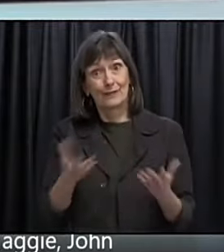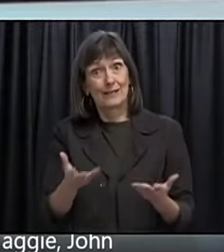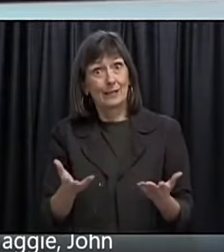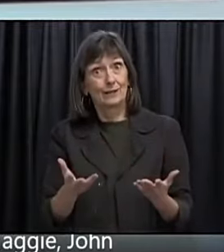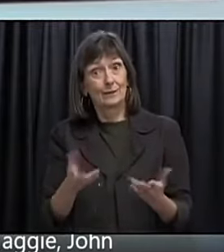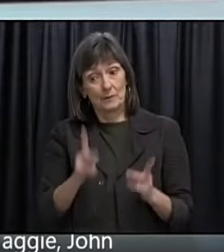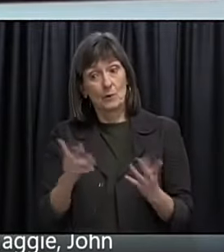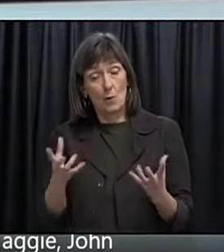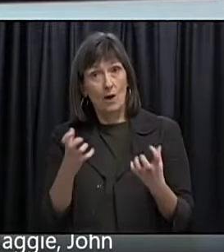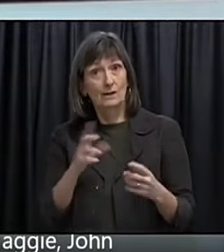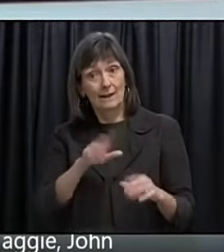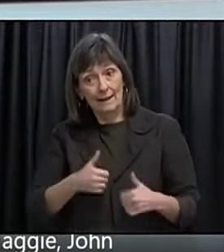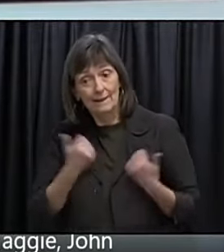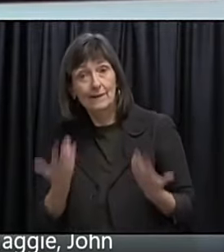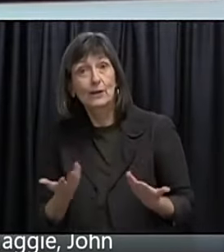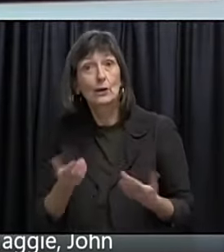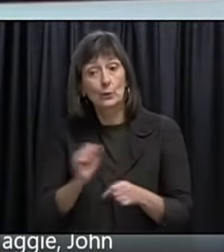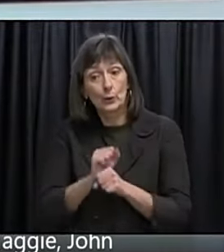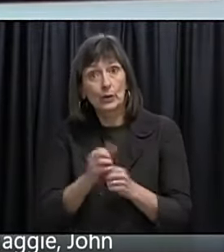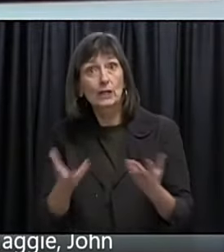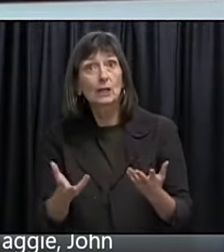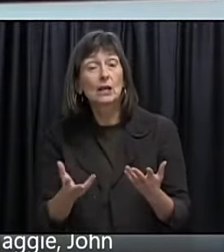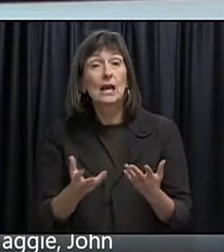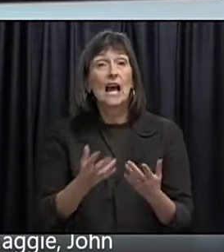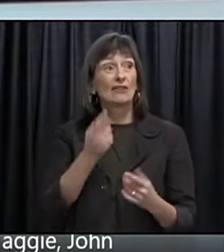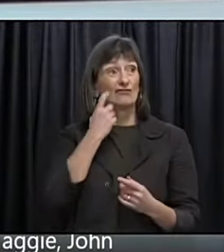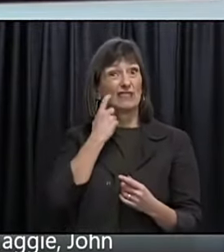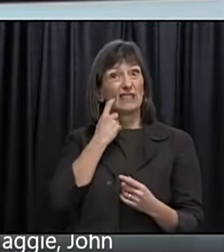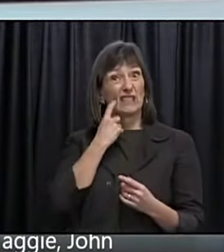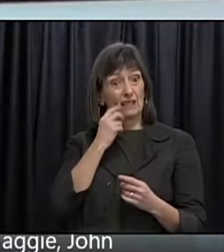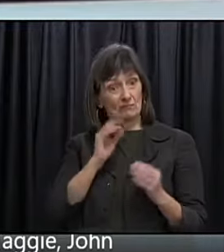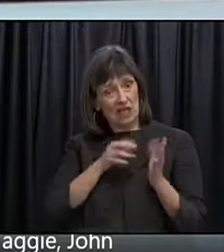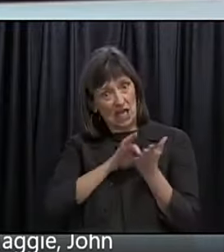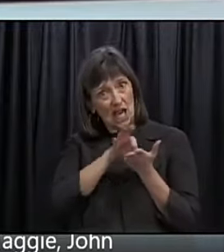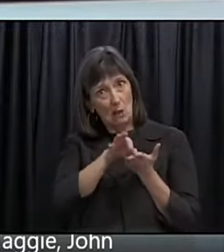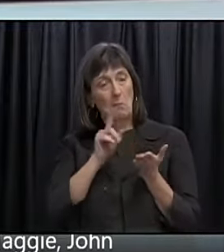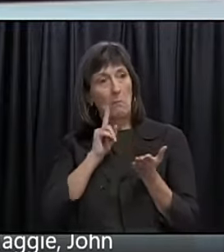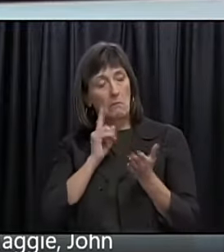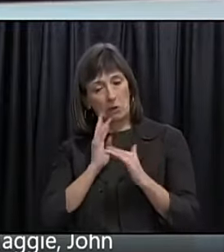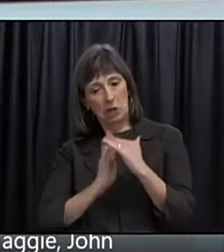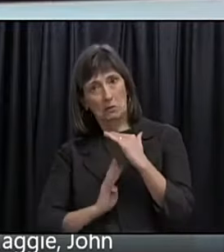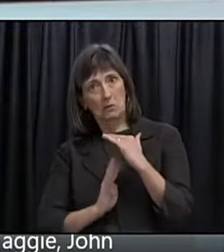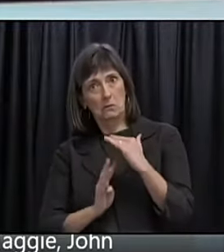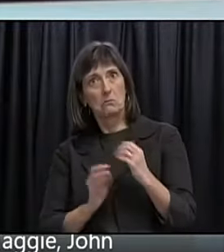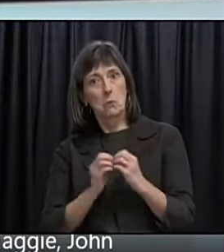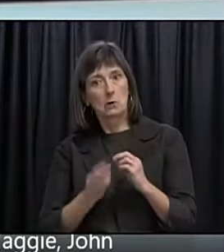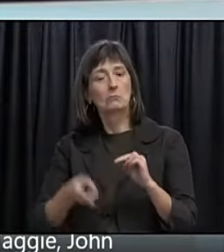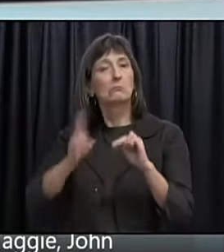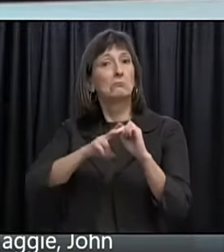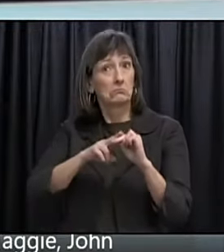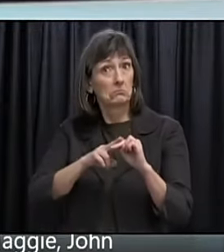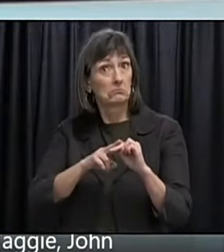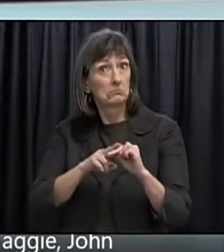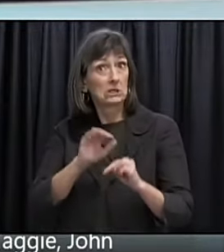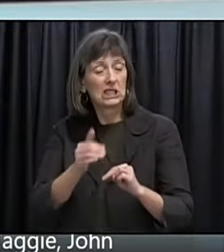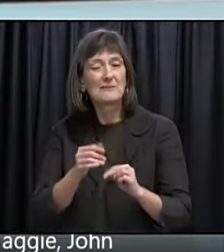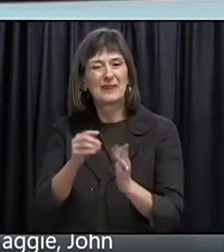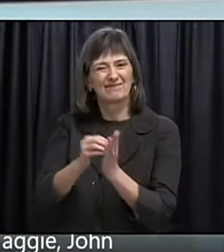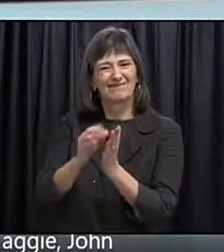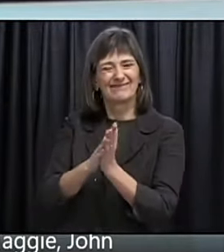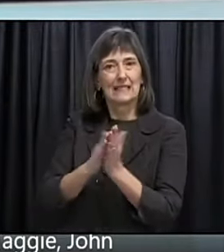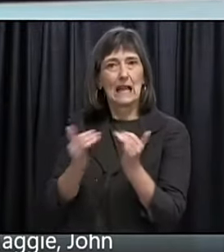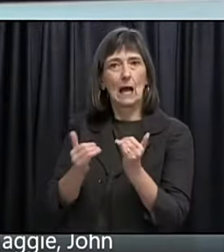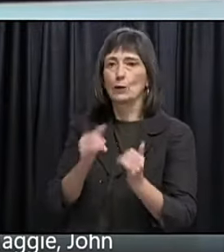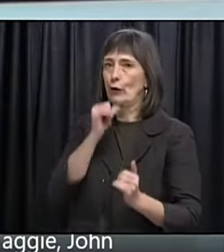As government. Has shown. An increase. In numbers. And these people. Will appear. Under certain. Circumstances. As non-resident.